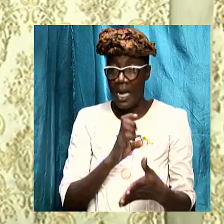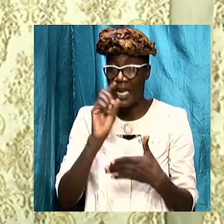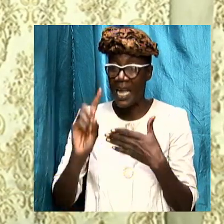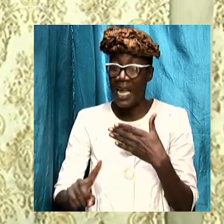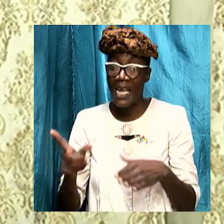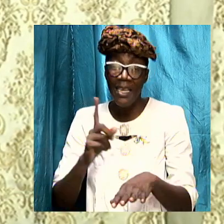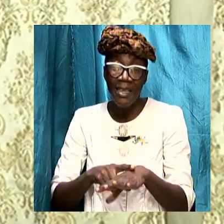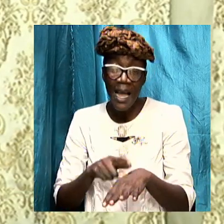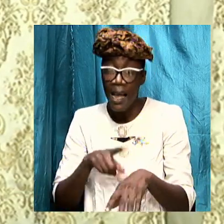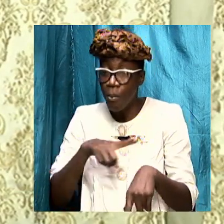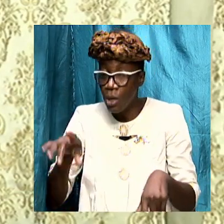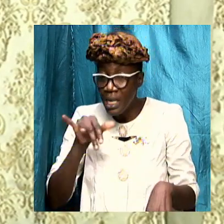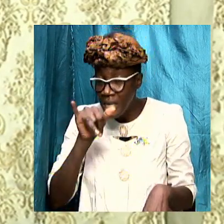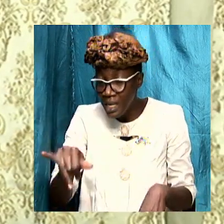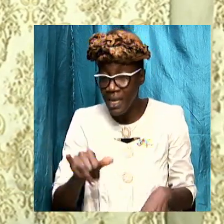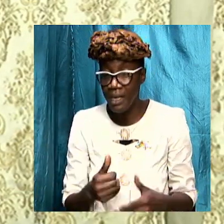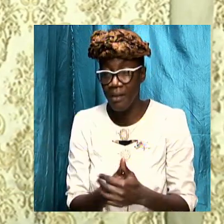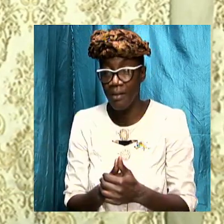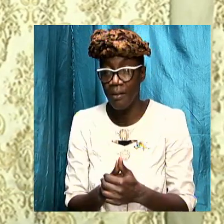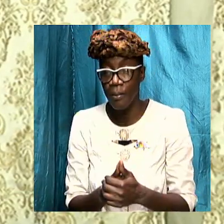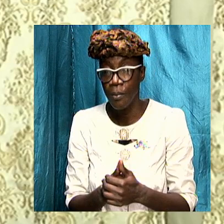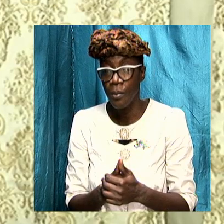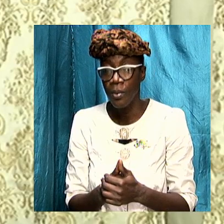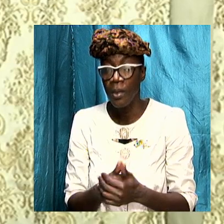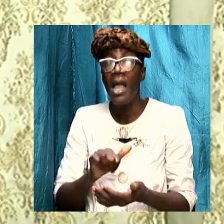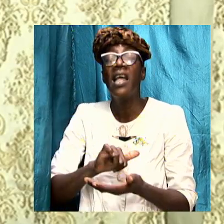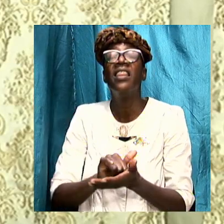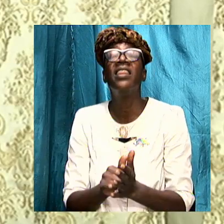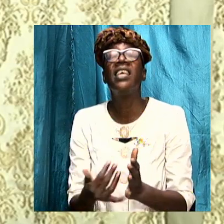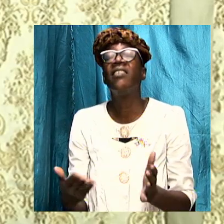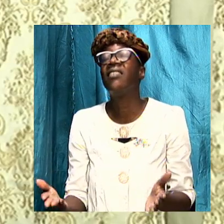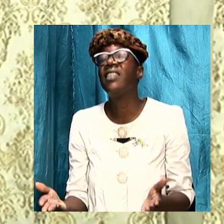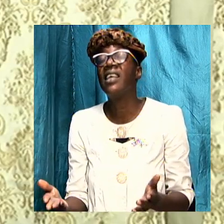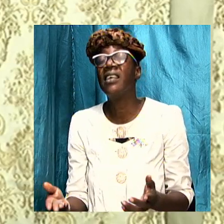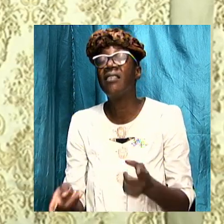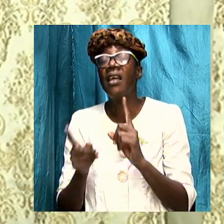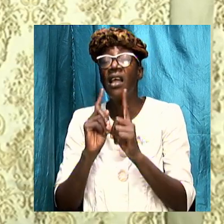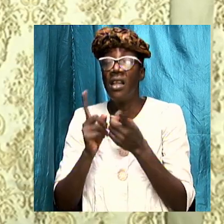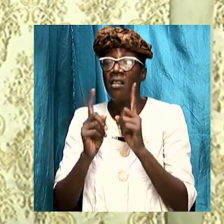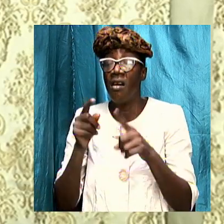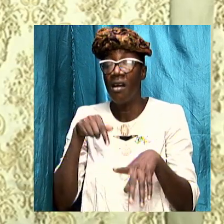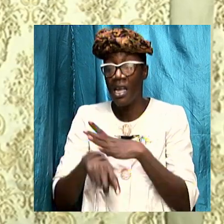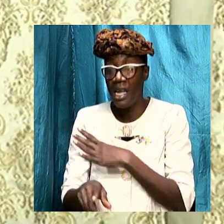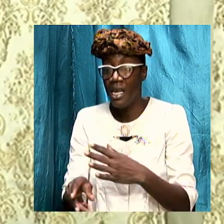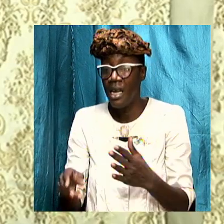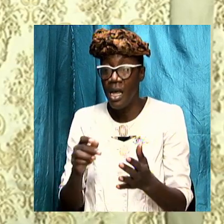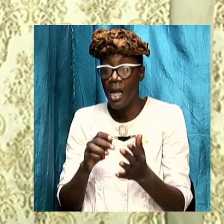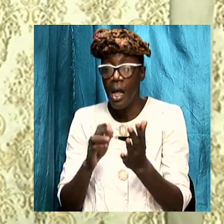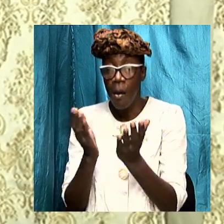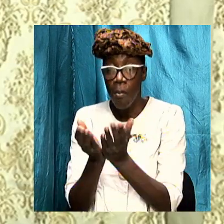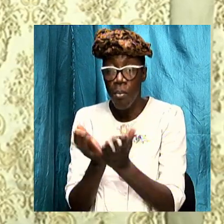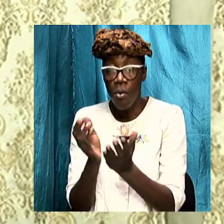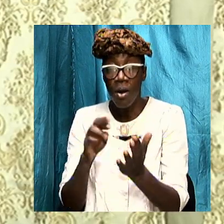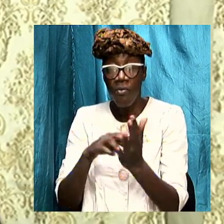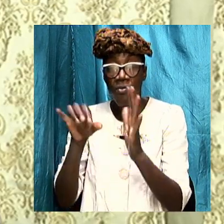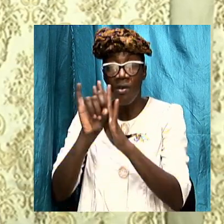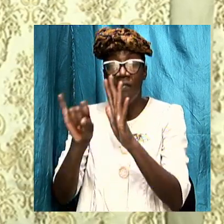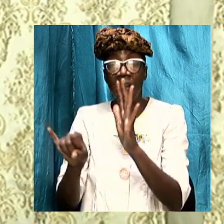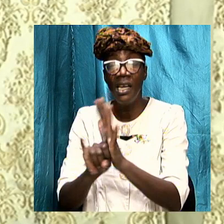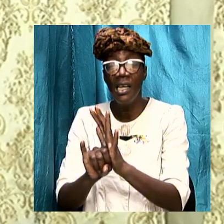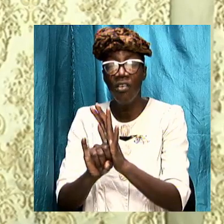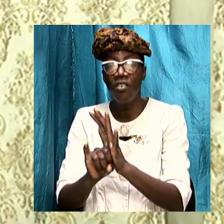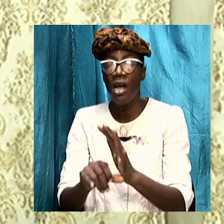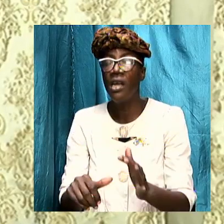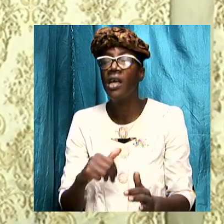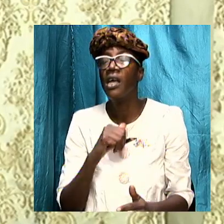but yet while these are things mentioned in the book of Revelation it